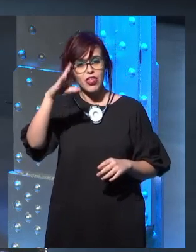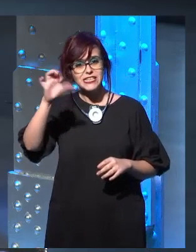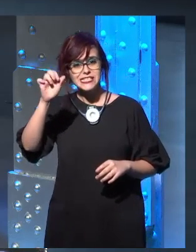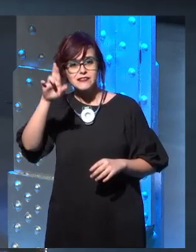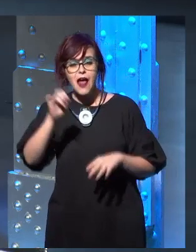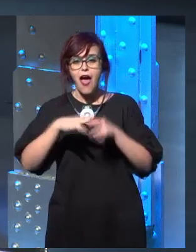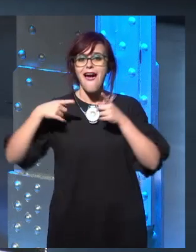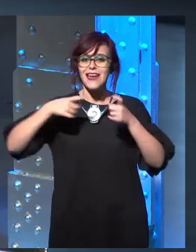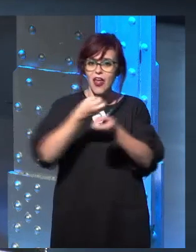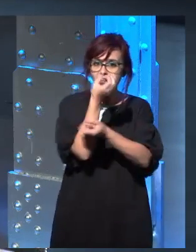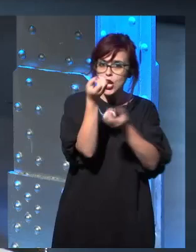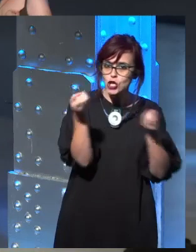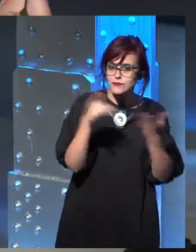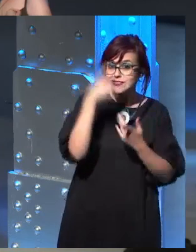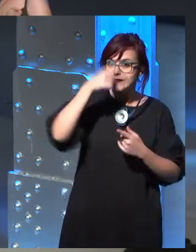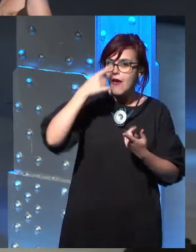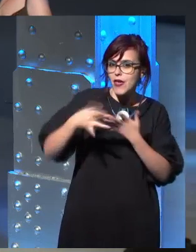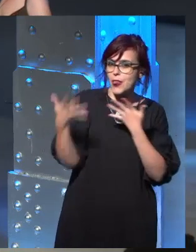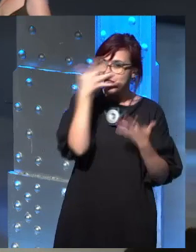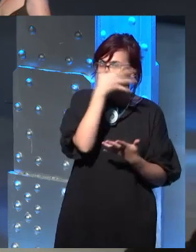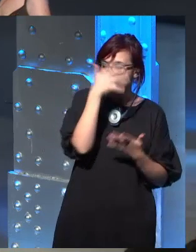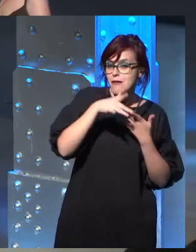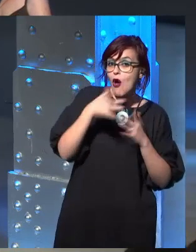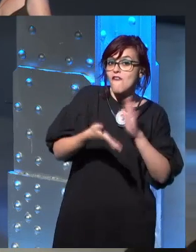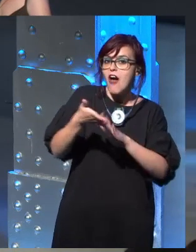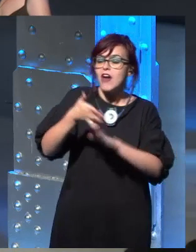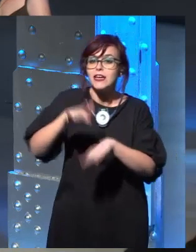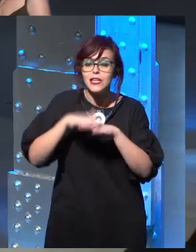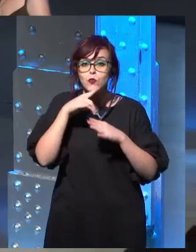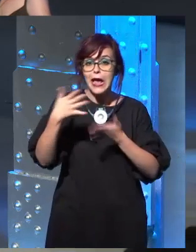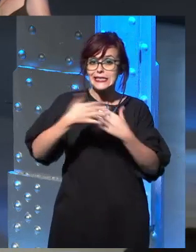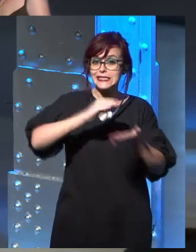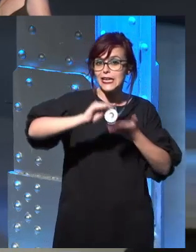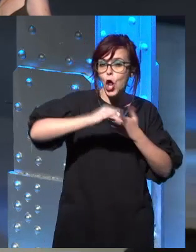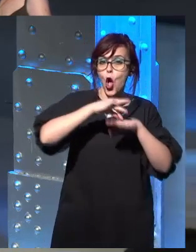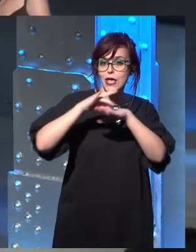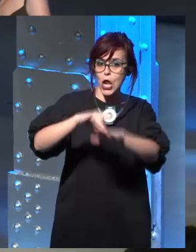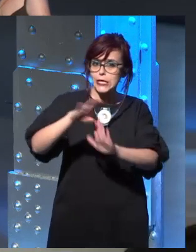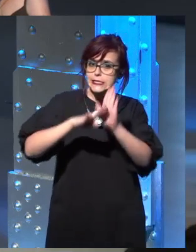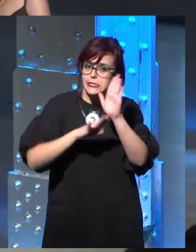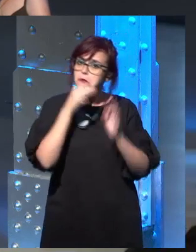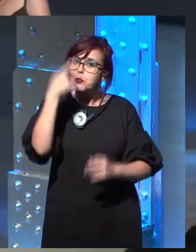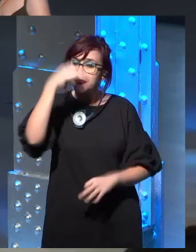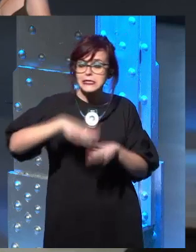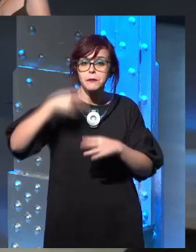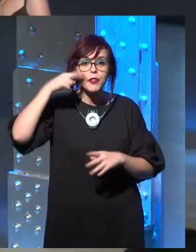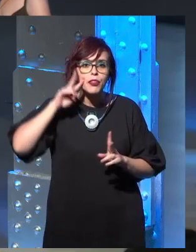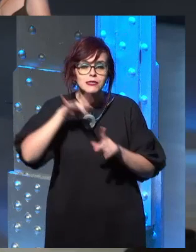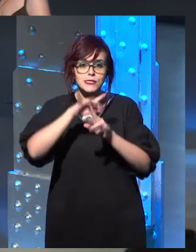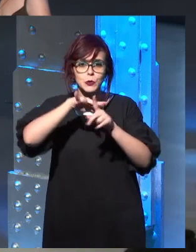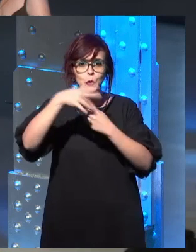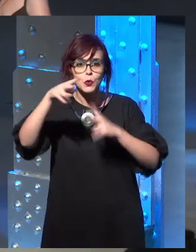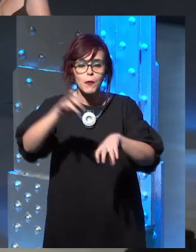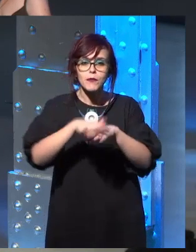a new experience. Um, so I, I think I'd, I'd be interested in Robert's Rebellion, but I don't think it's gonna happen, because